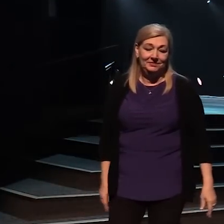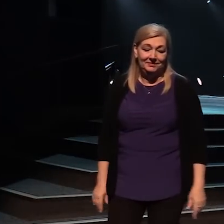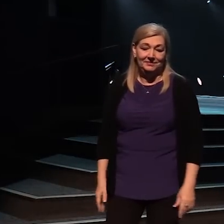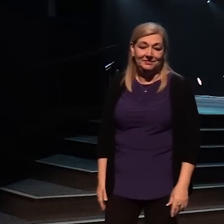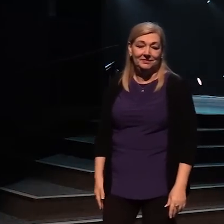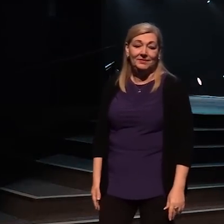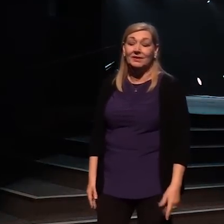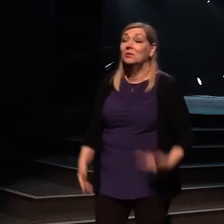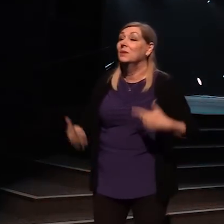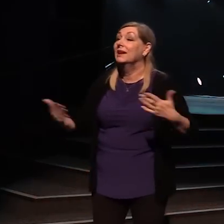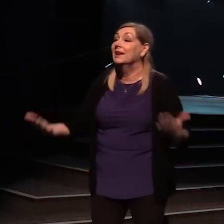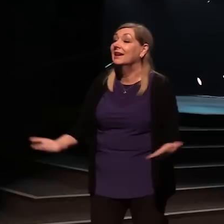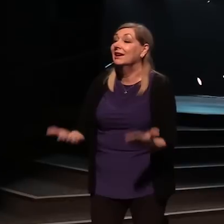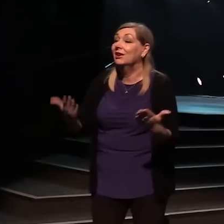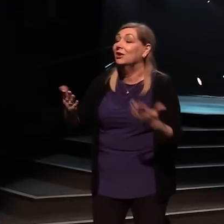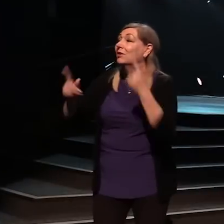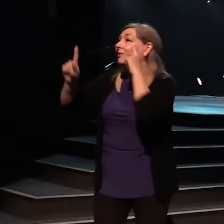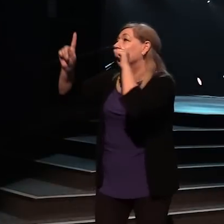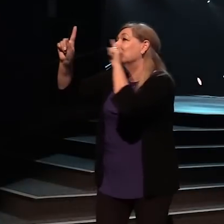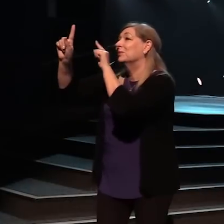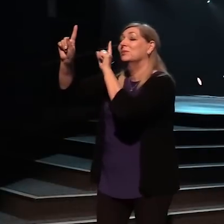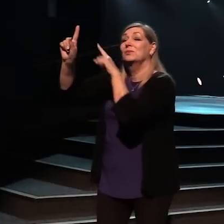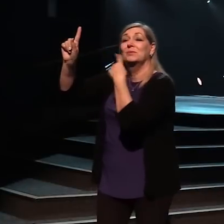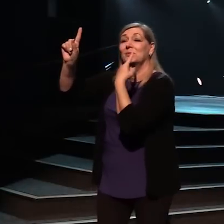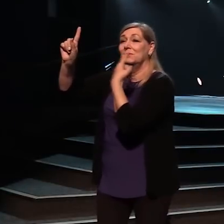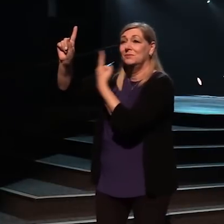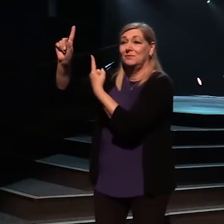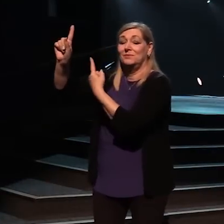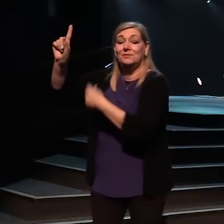We are here. Amen.